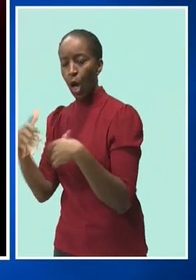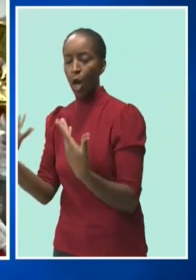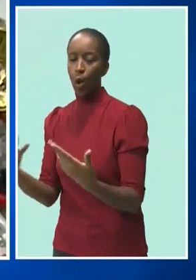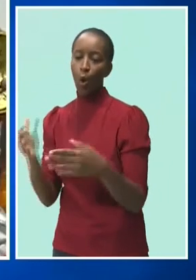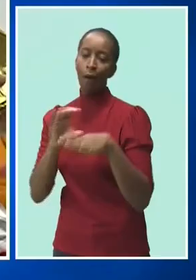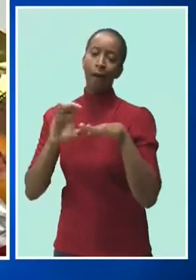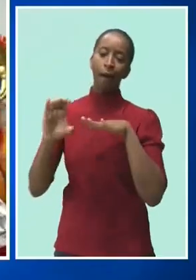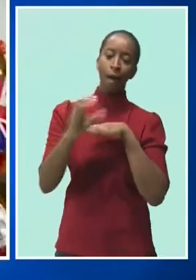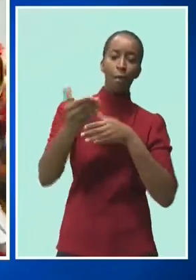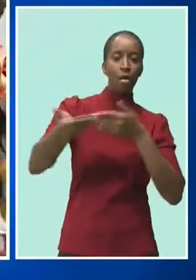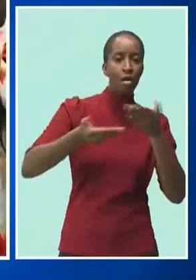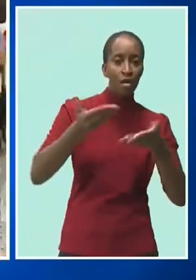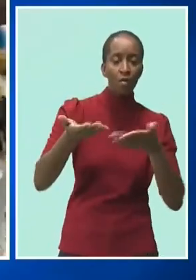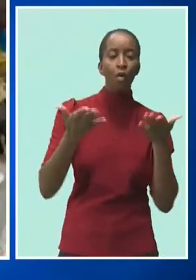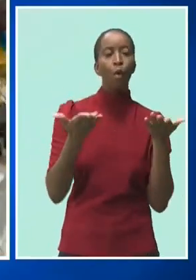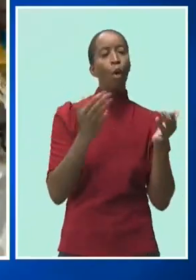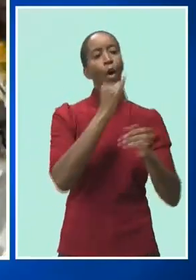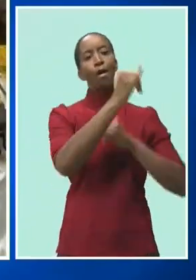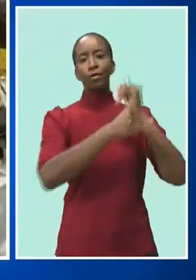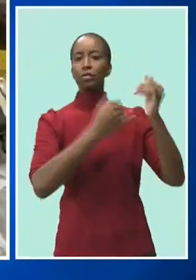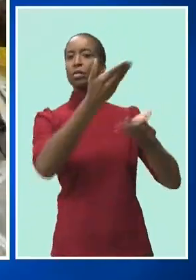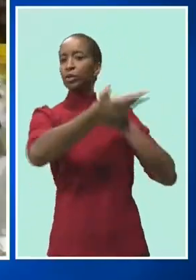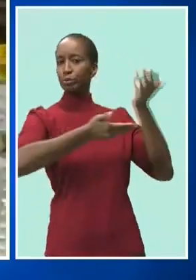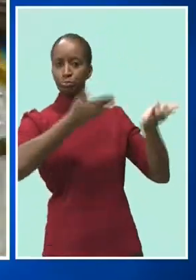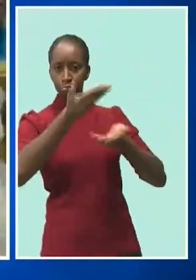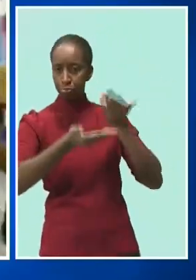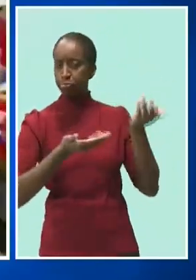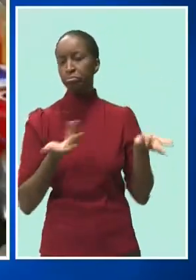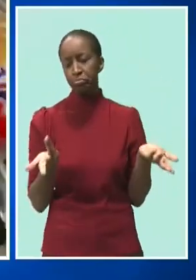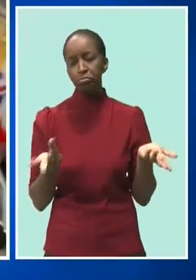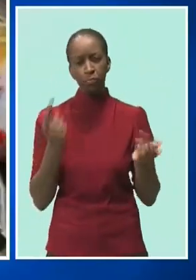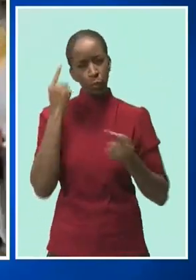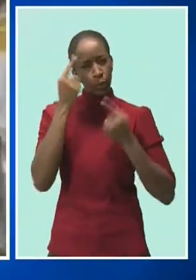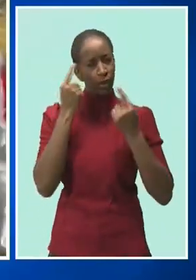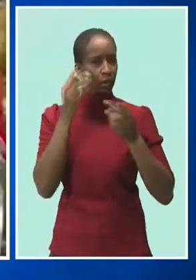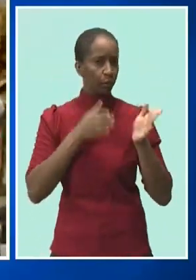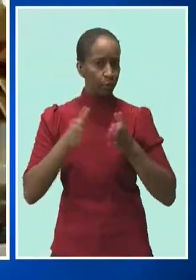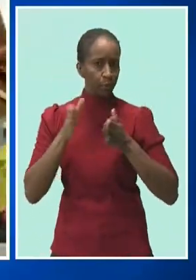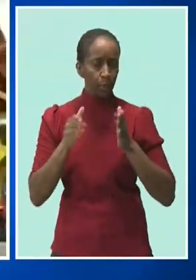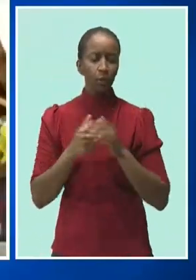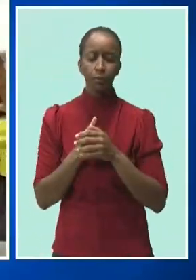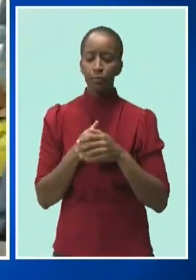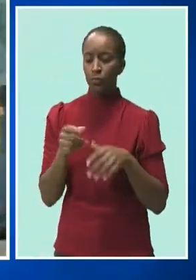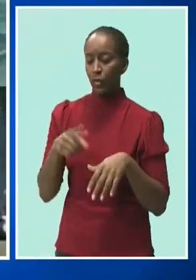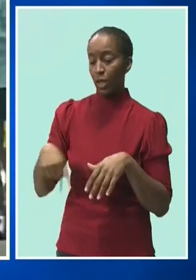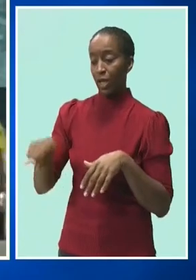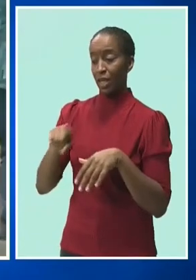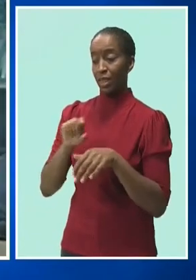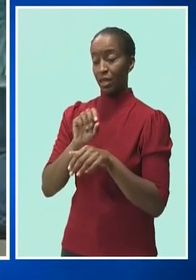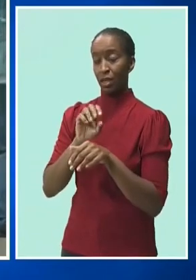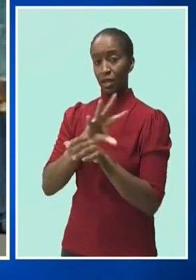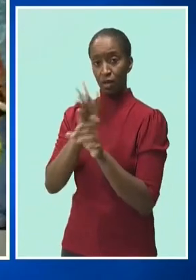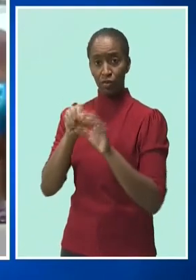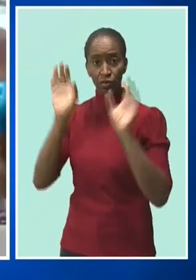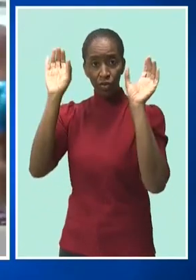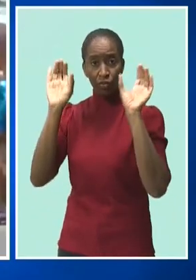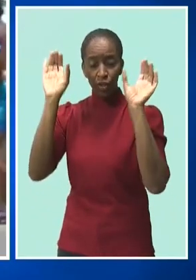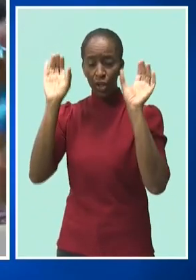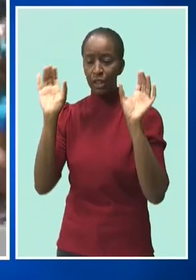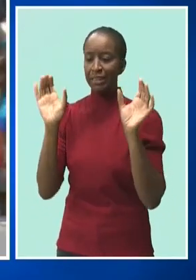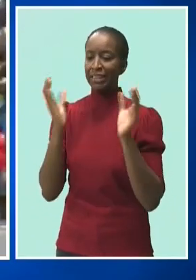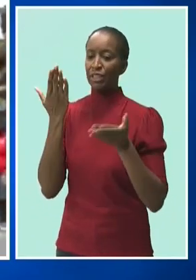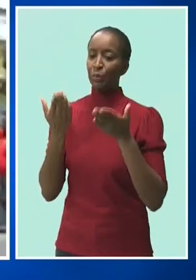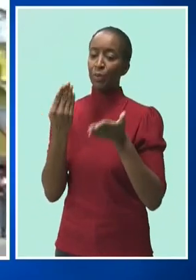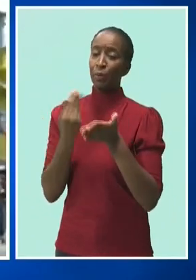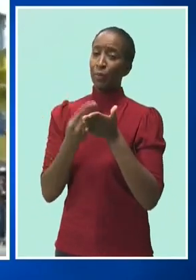The culture minister said band leaders and producers are also prepared to take the financial risk if there are to be any changes to Carnival